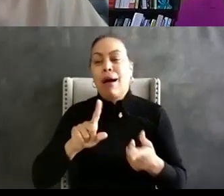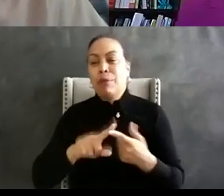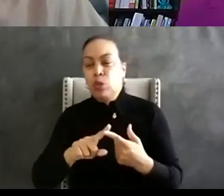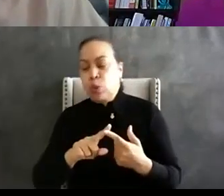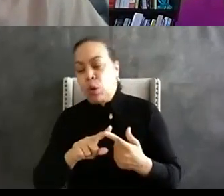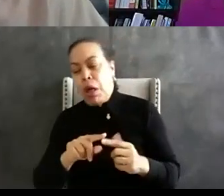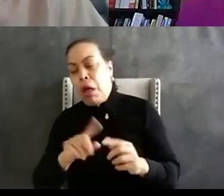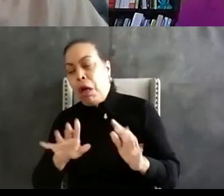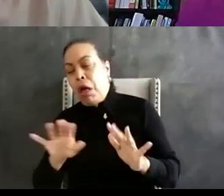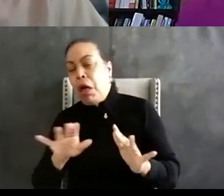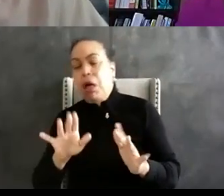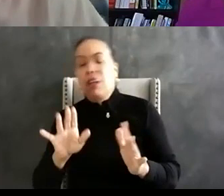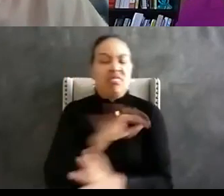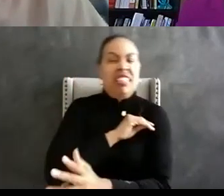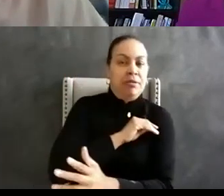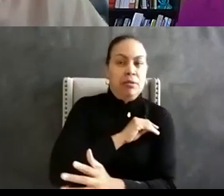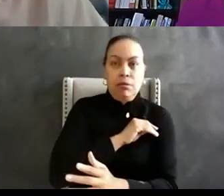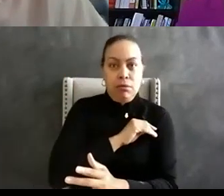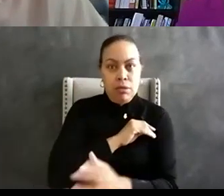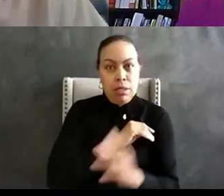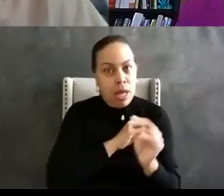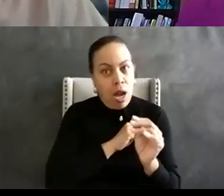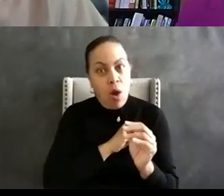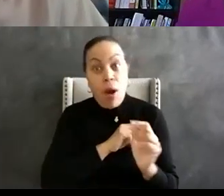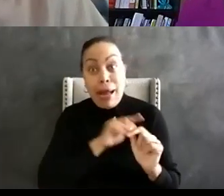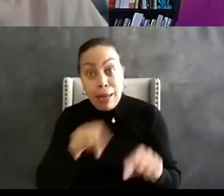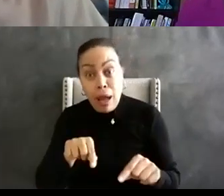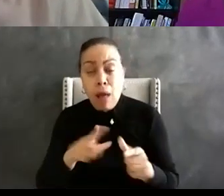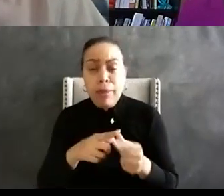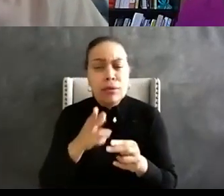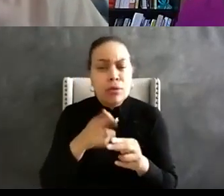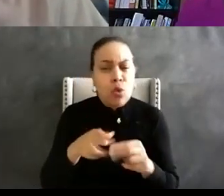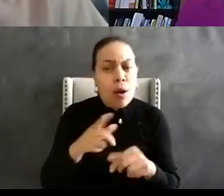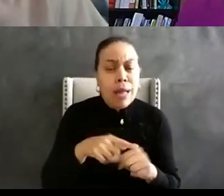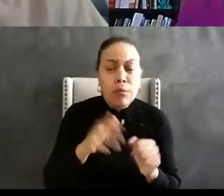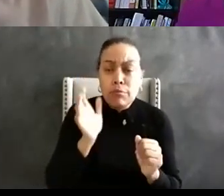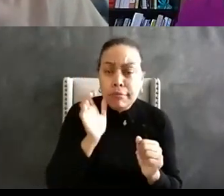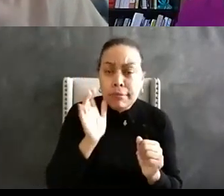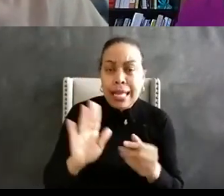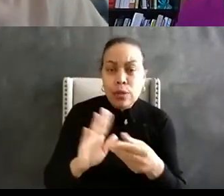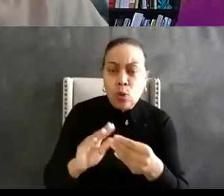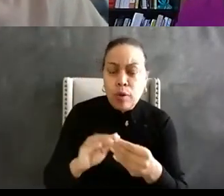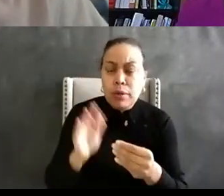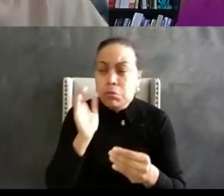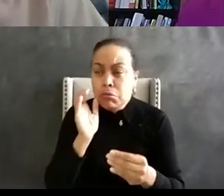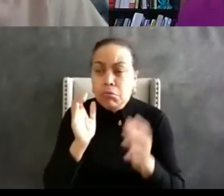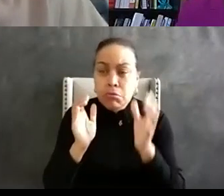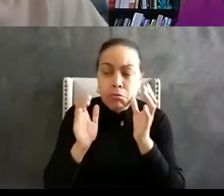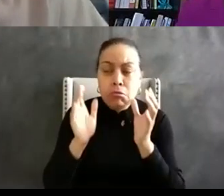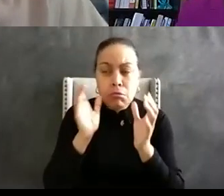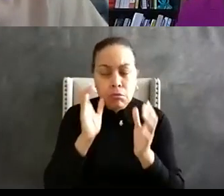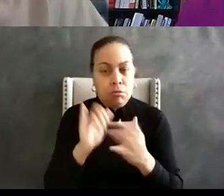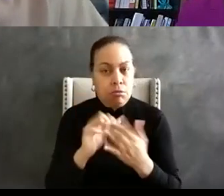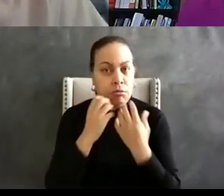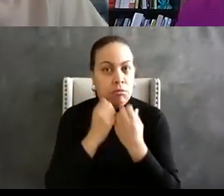leaving um spending a couple extra minutes just listening to their stories means a lot and it puts that that information that